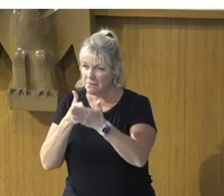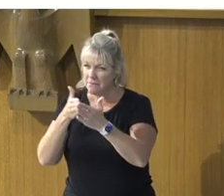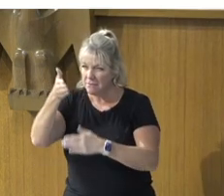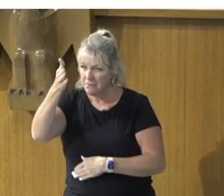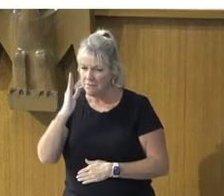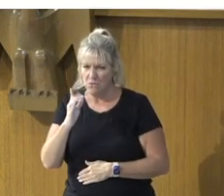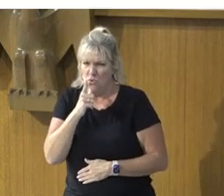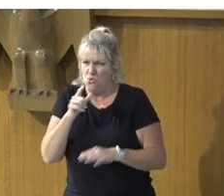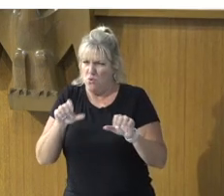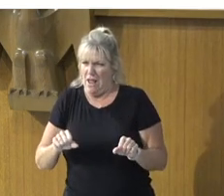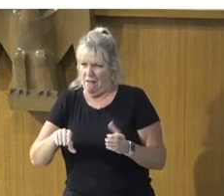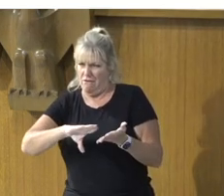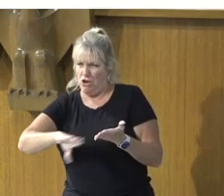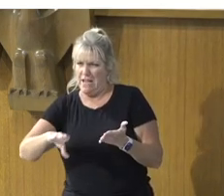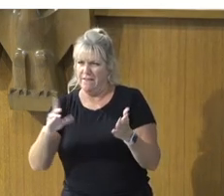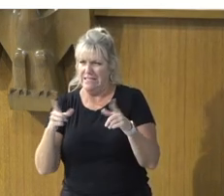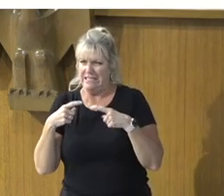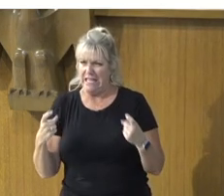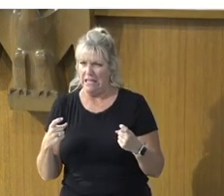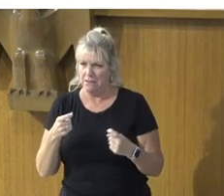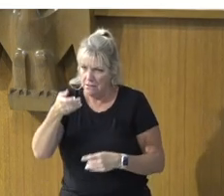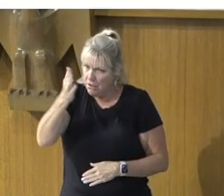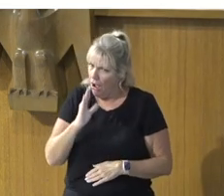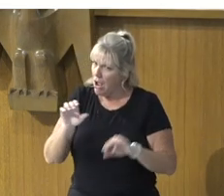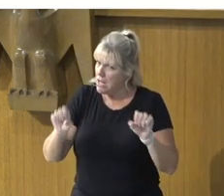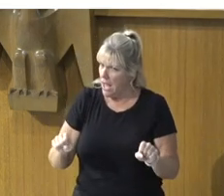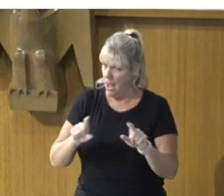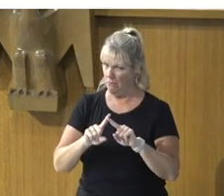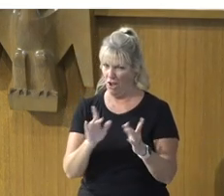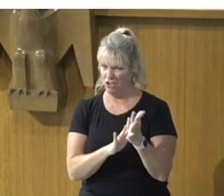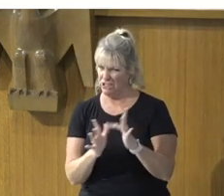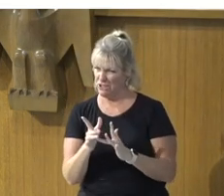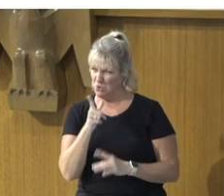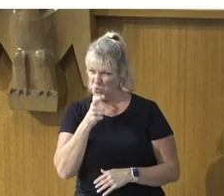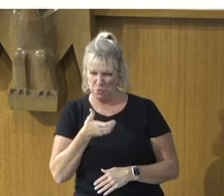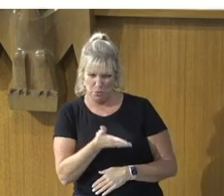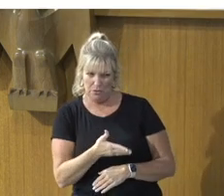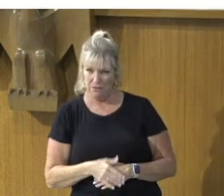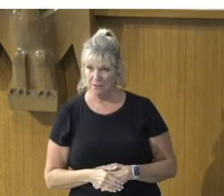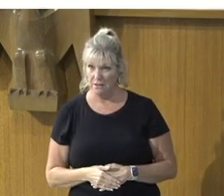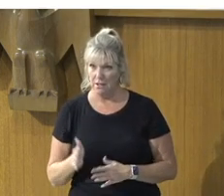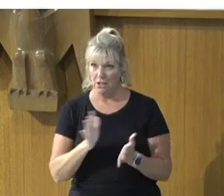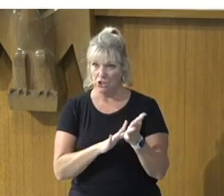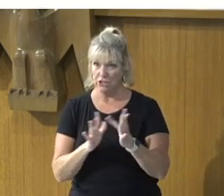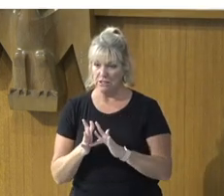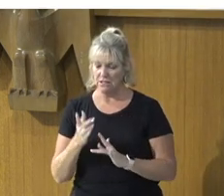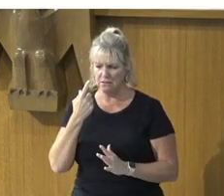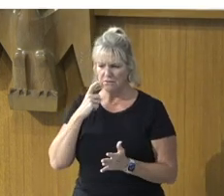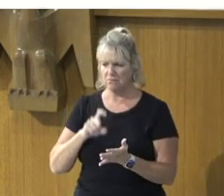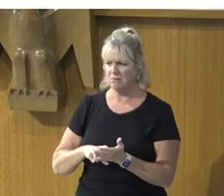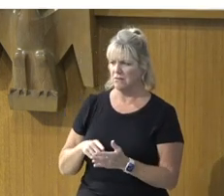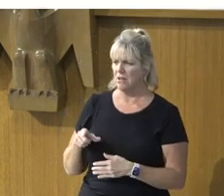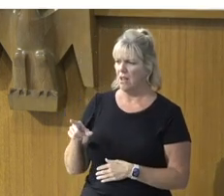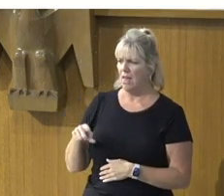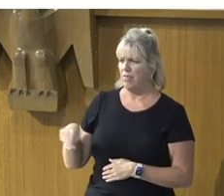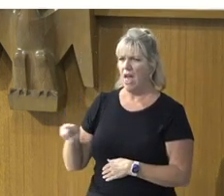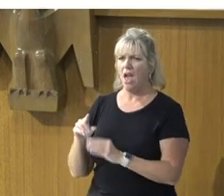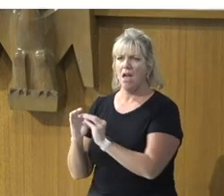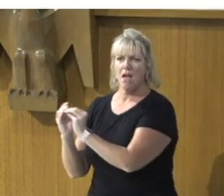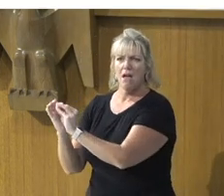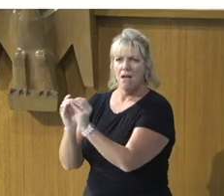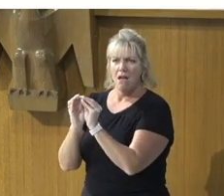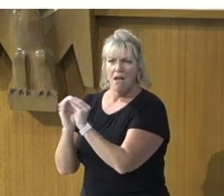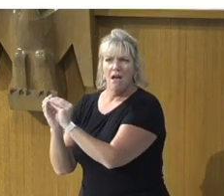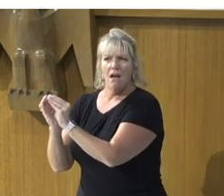alone? At once, Jesus perceived in his spirit that they were discussing these questions among